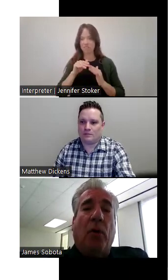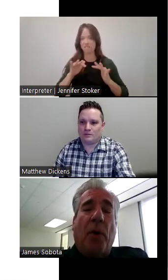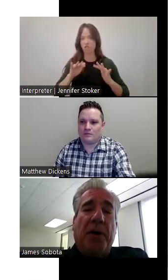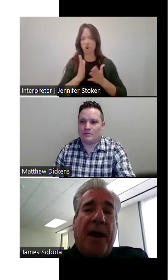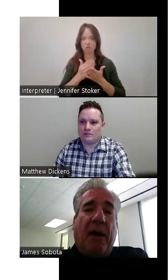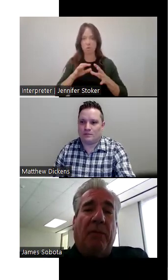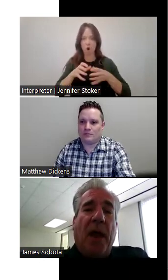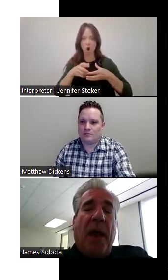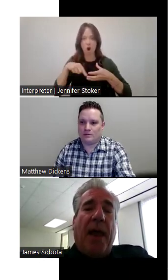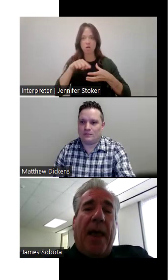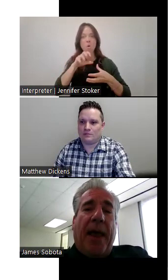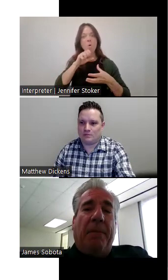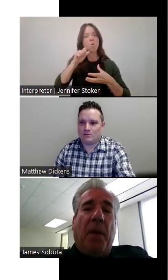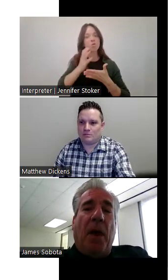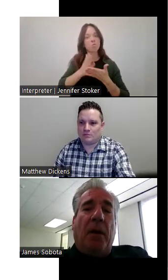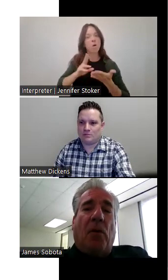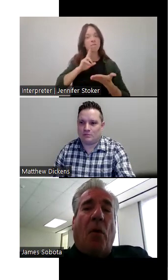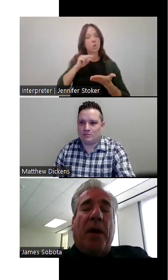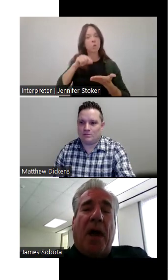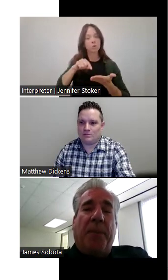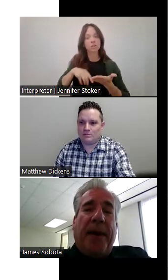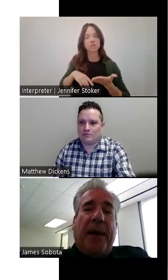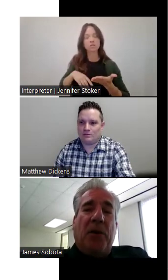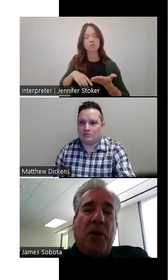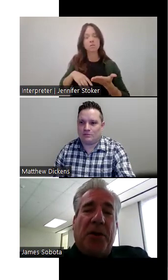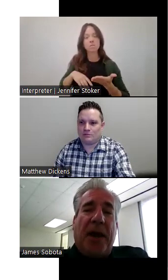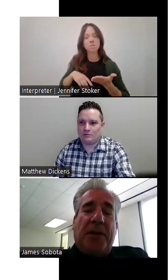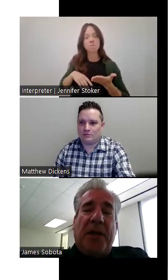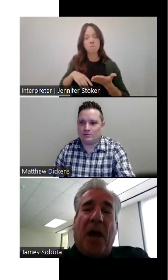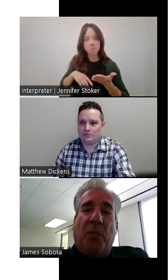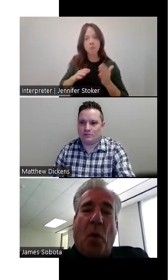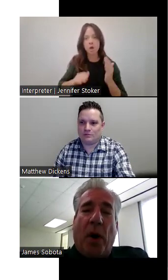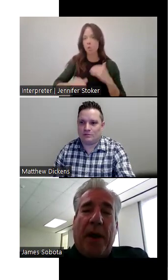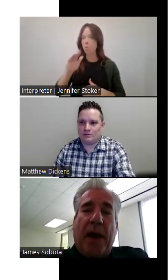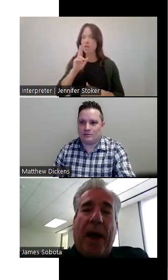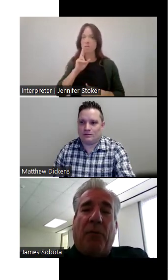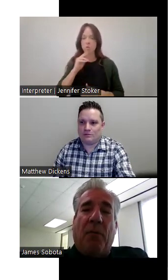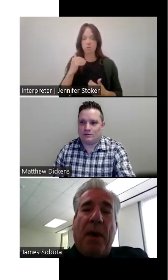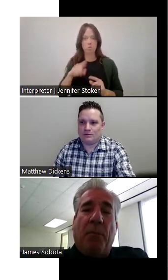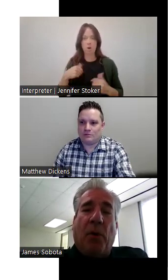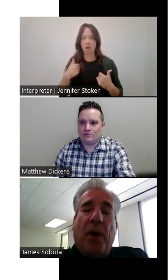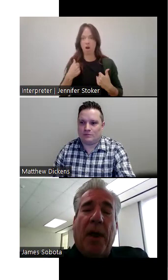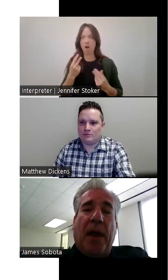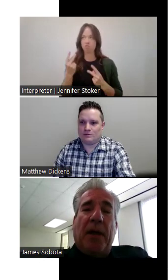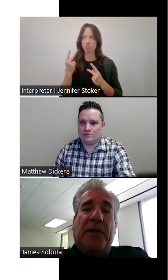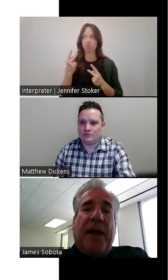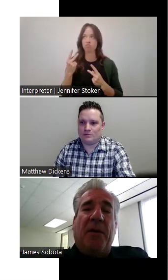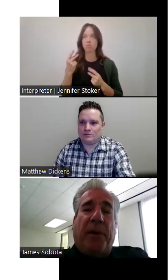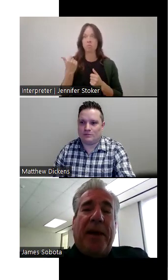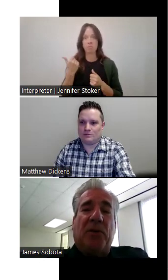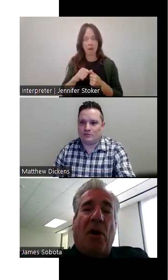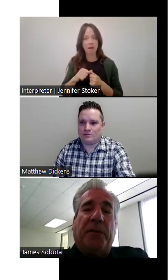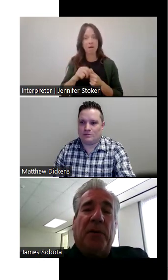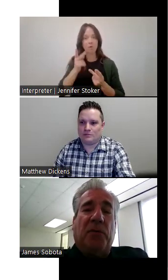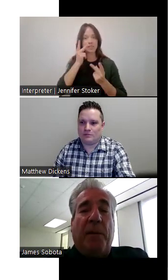town, an older part of town. And growing up in Houston as a young boy, I remember seeing